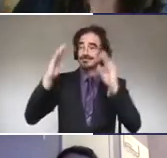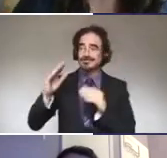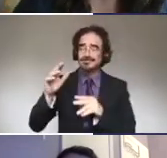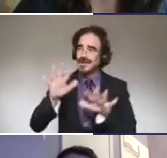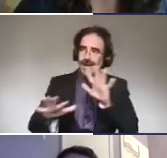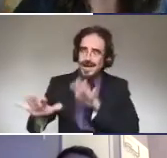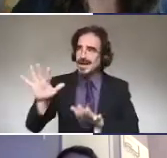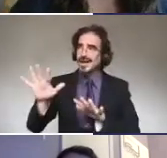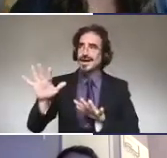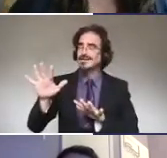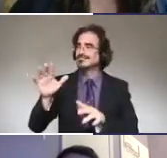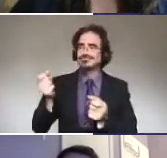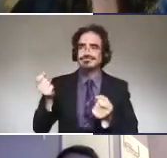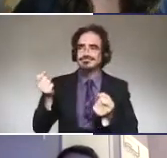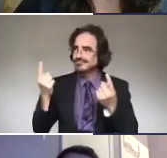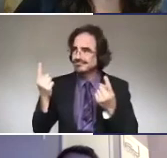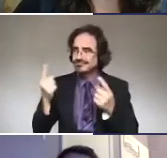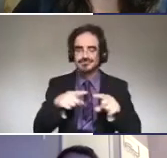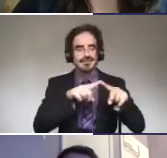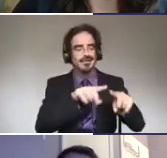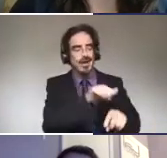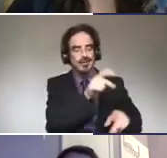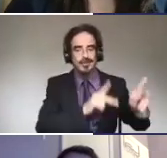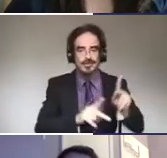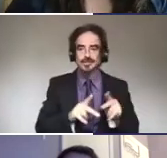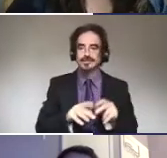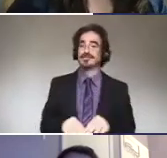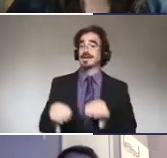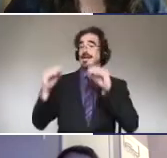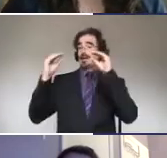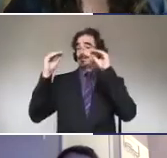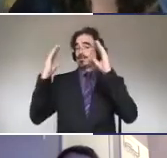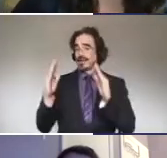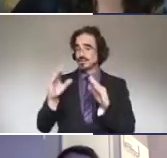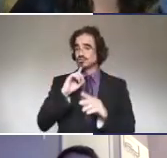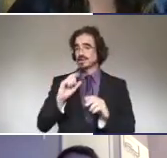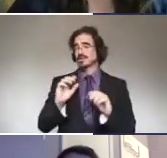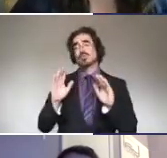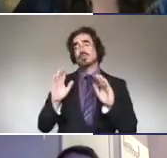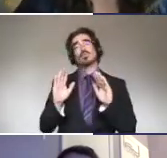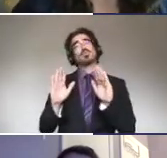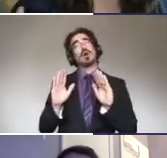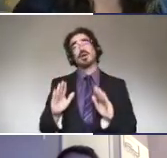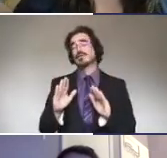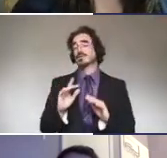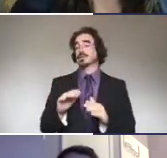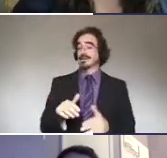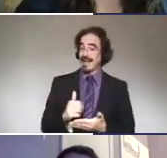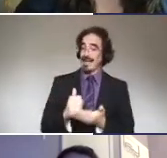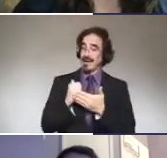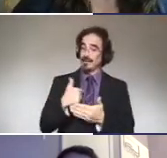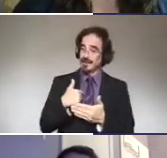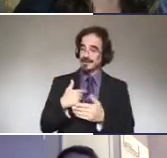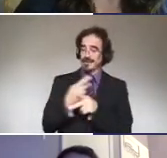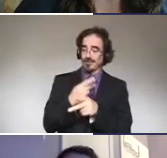have to rely on other people. Professors that were wonderful, that actually helped me find solutions. Then the